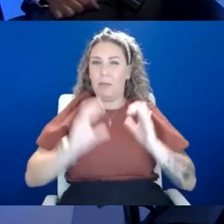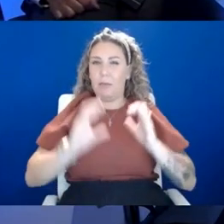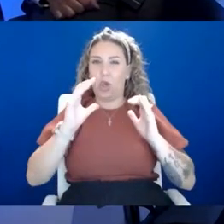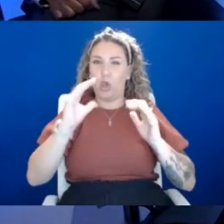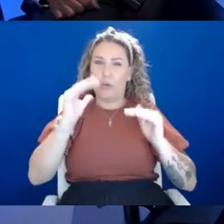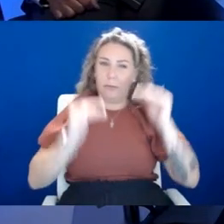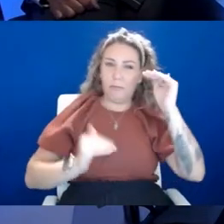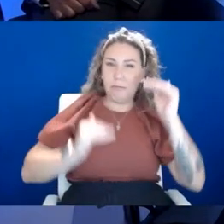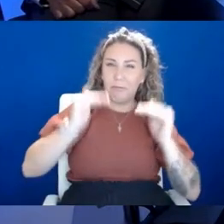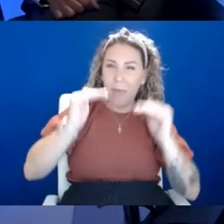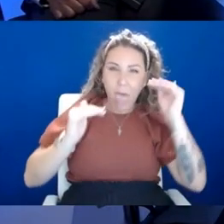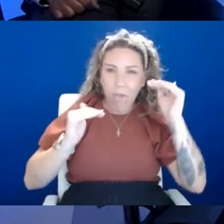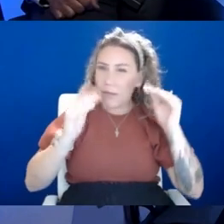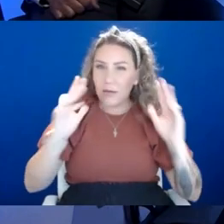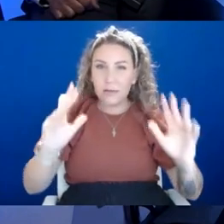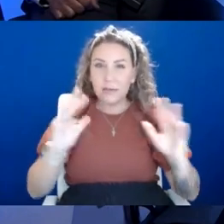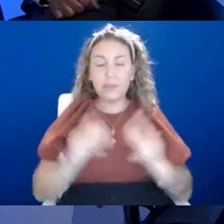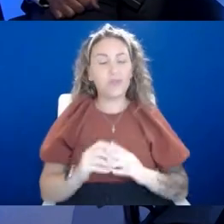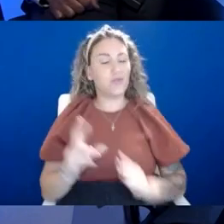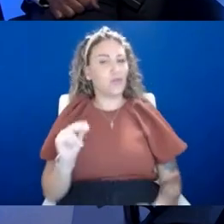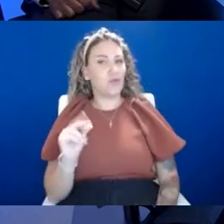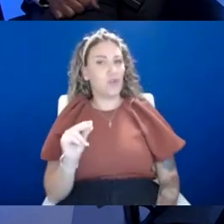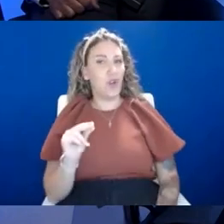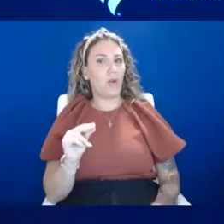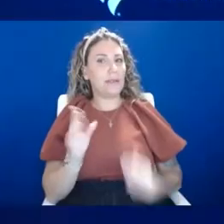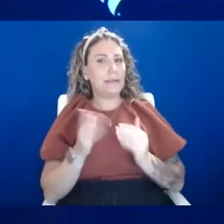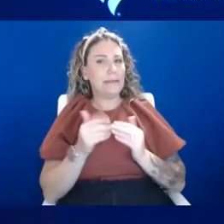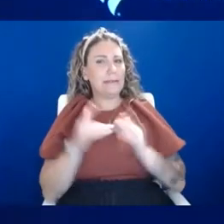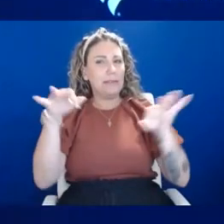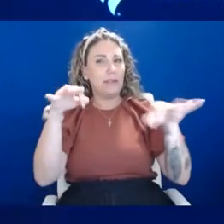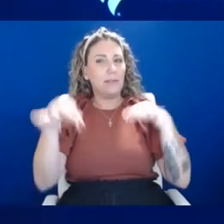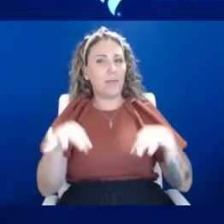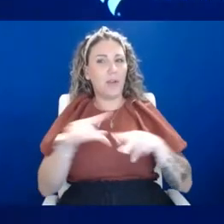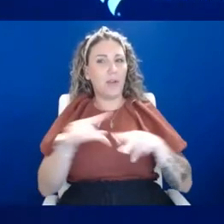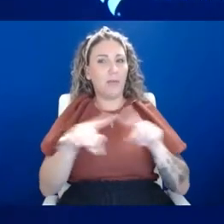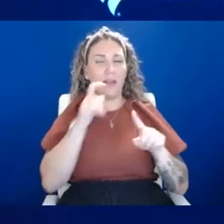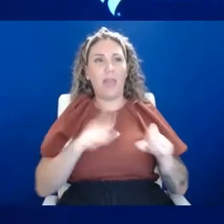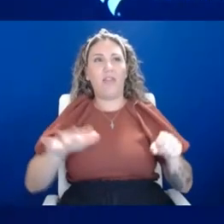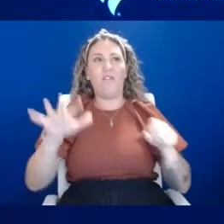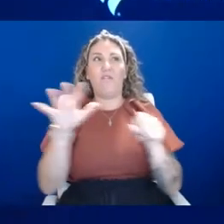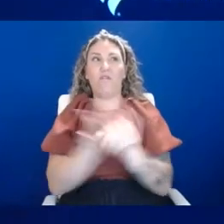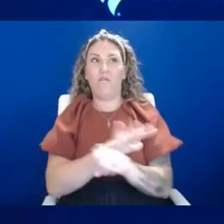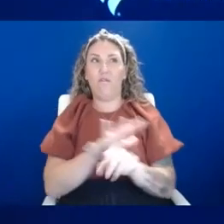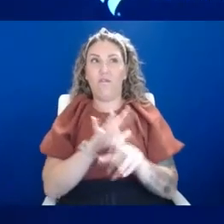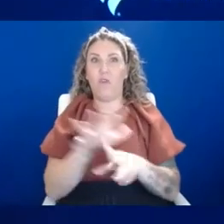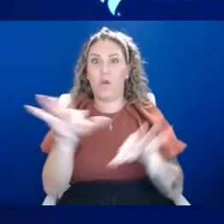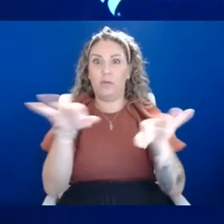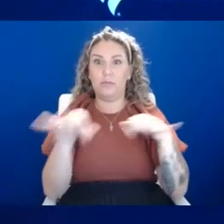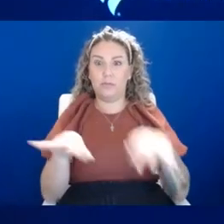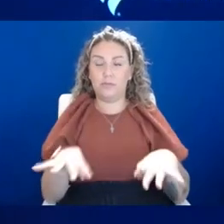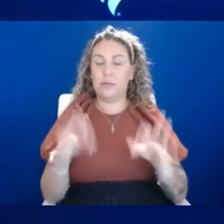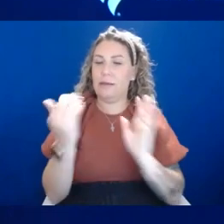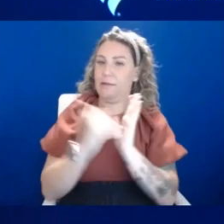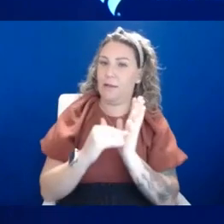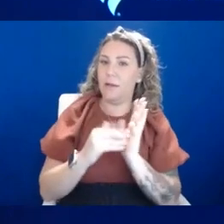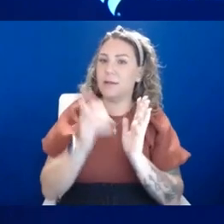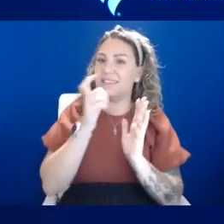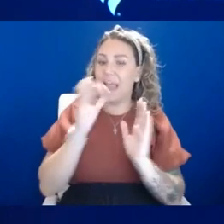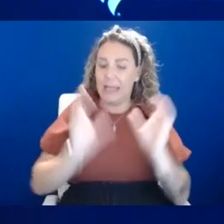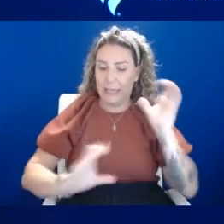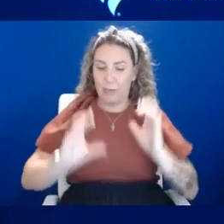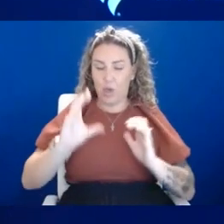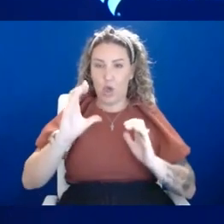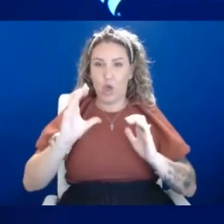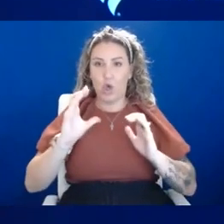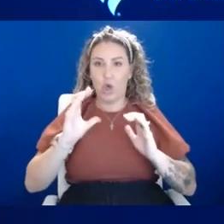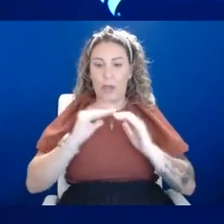the No. So, so it's an easy explanation, but it's not the complete story. So, um, again, like I said, there is not a chemical imbalance. I can't do a blood